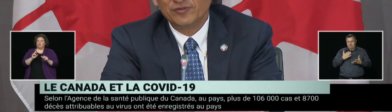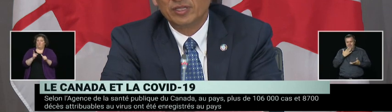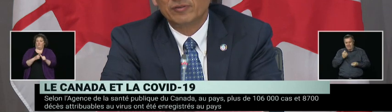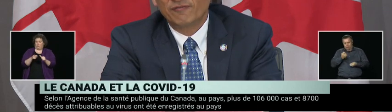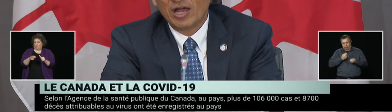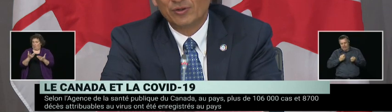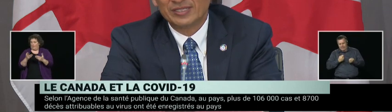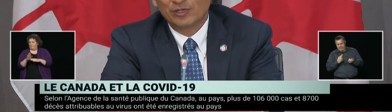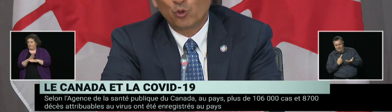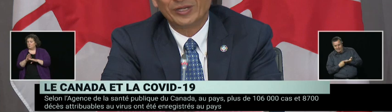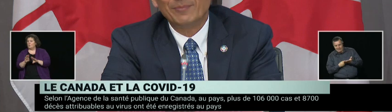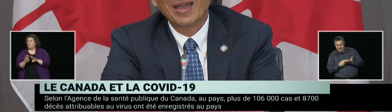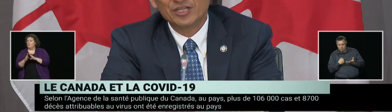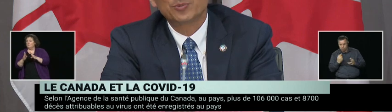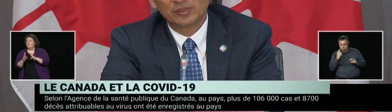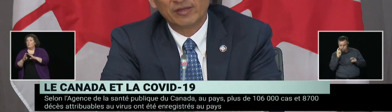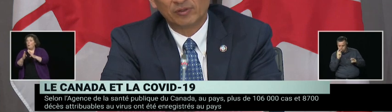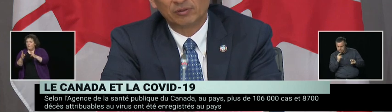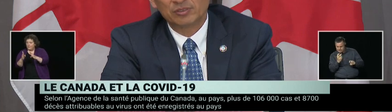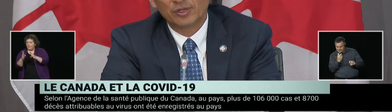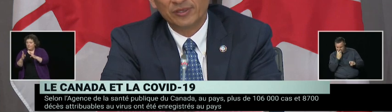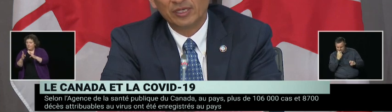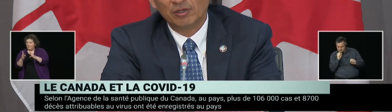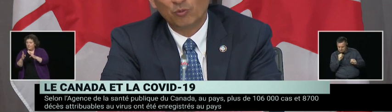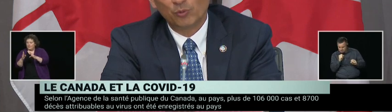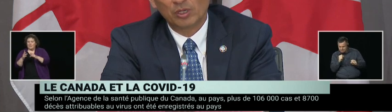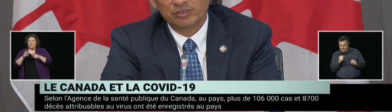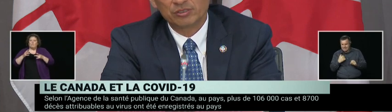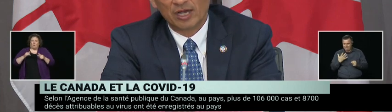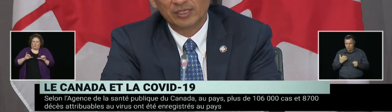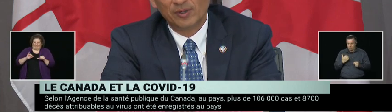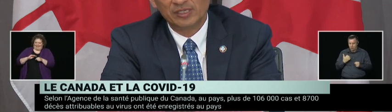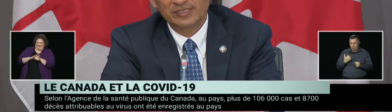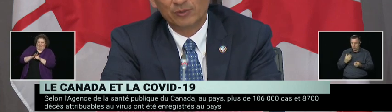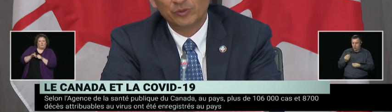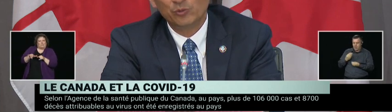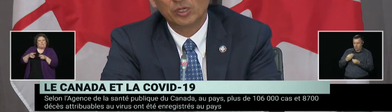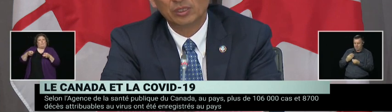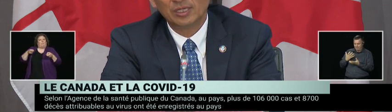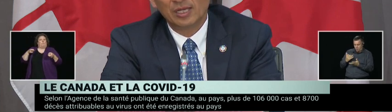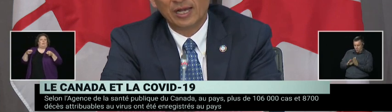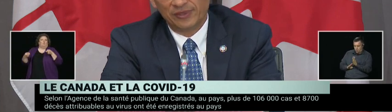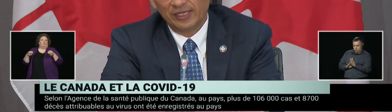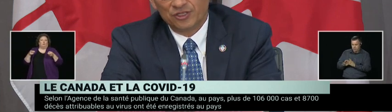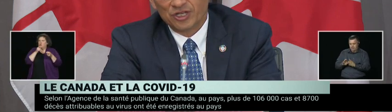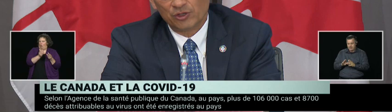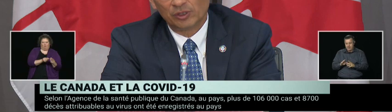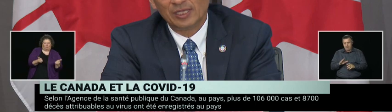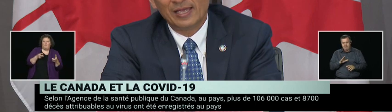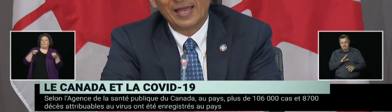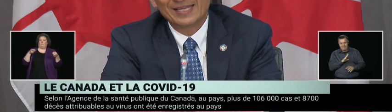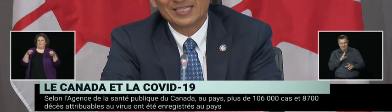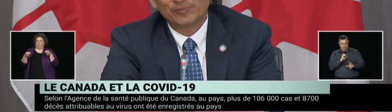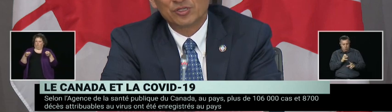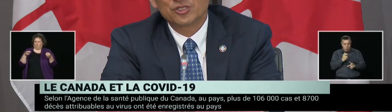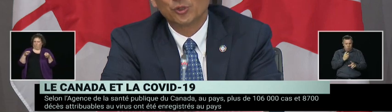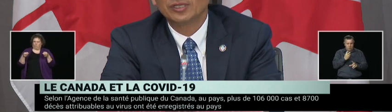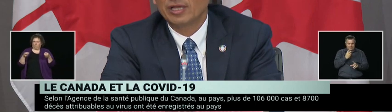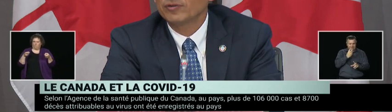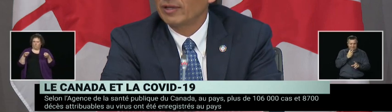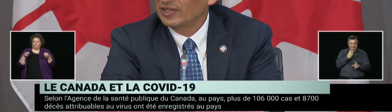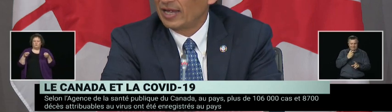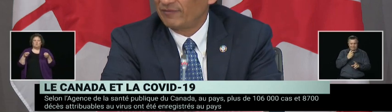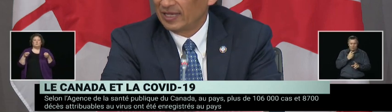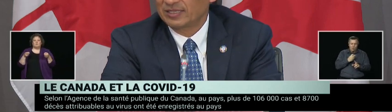the activity of the virus at, quote, a manageable level? So I think what we're also talking about is that we will, I think in general, accept a